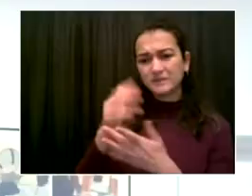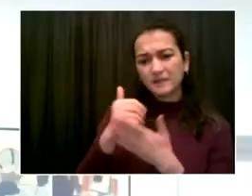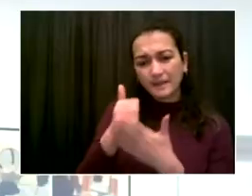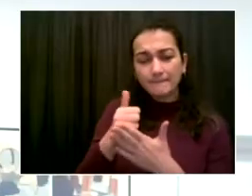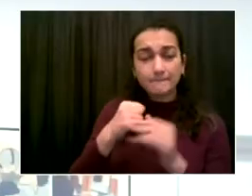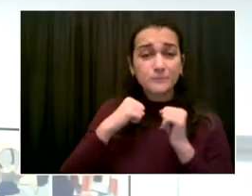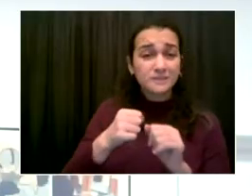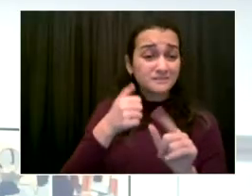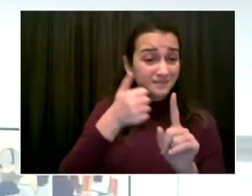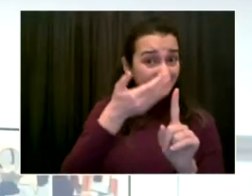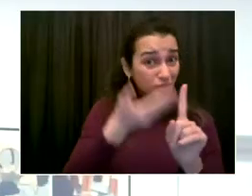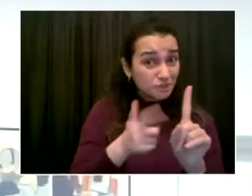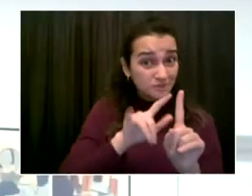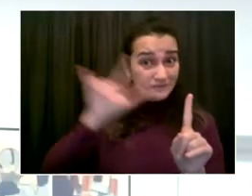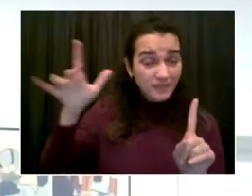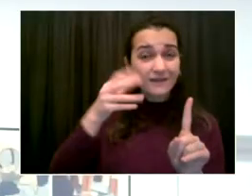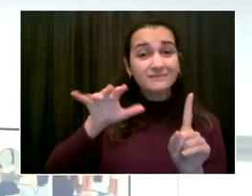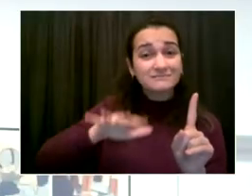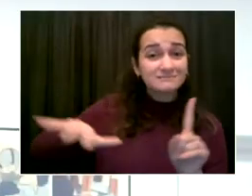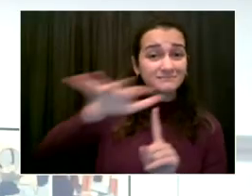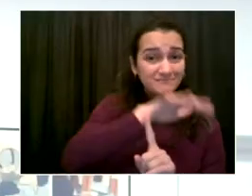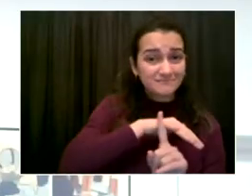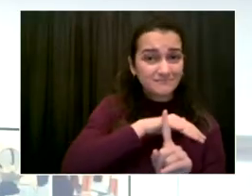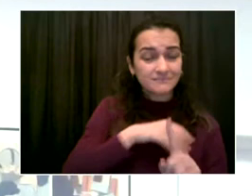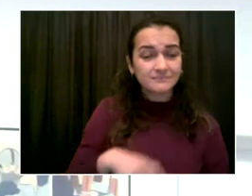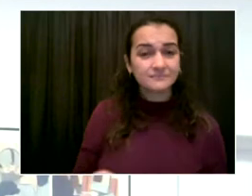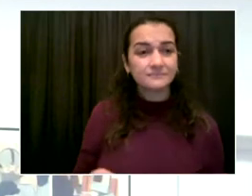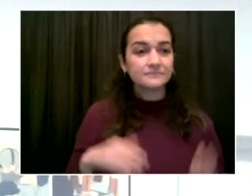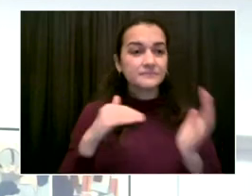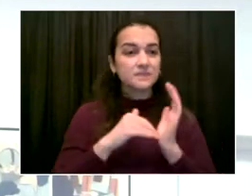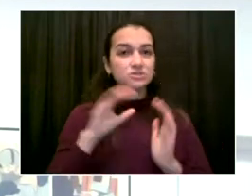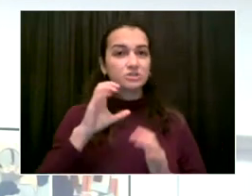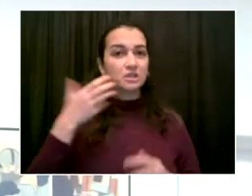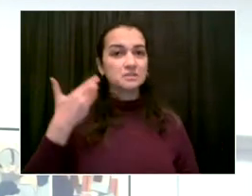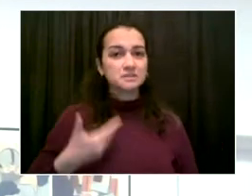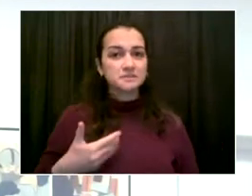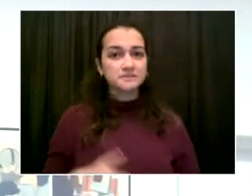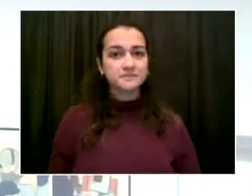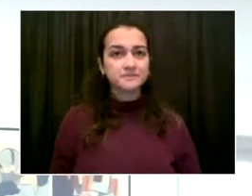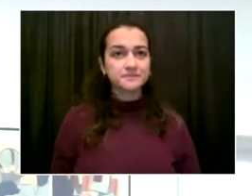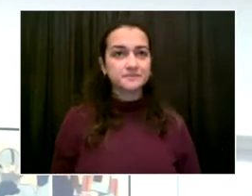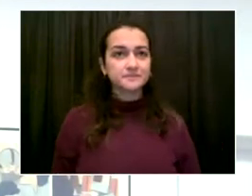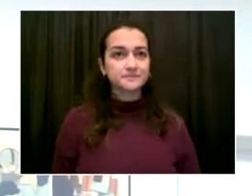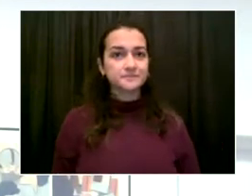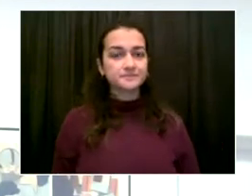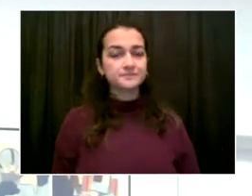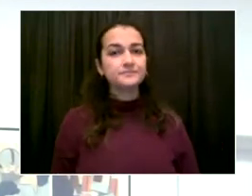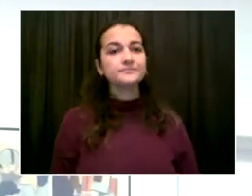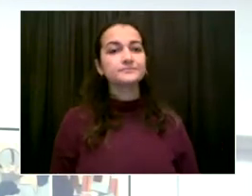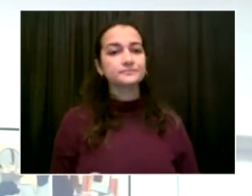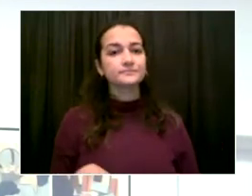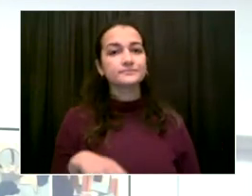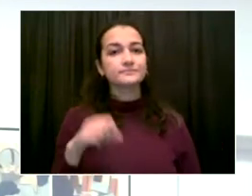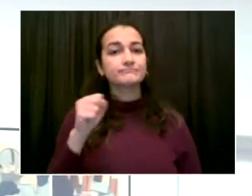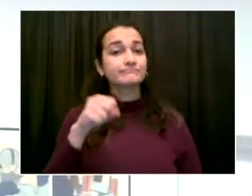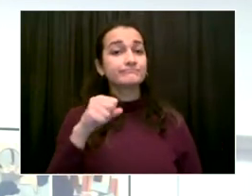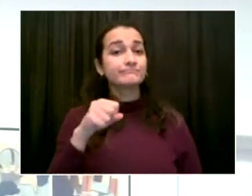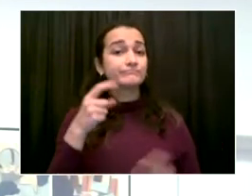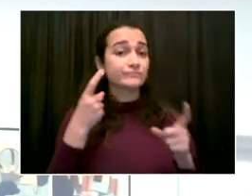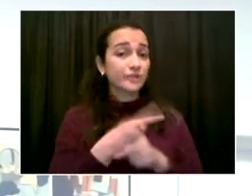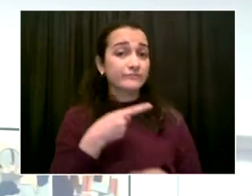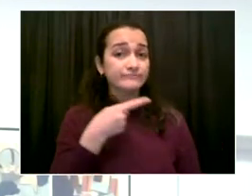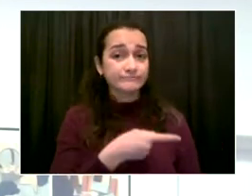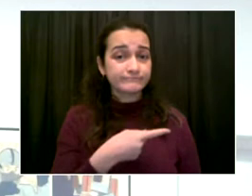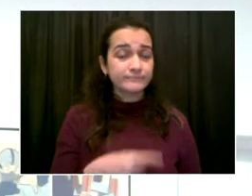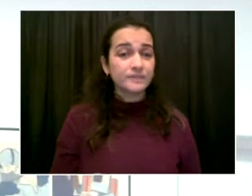elaborate briefly on that, sir, it sounds like the mayor-elect got his booster recently. That's very important. You know, even if you are fully